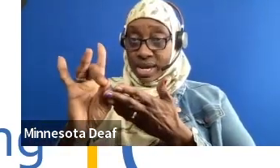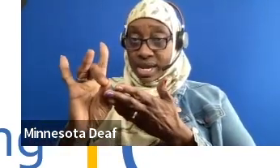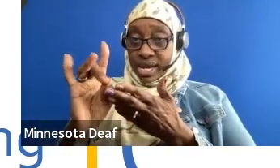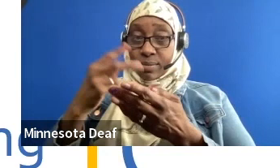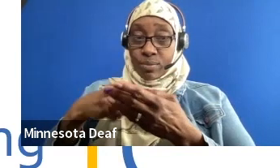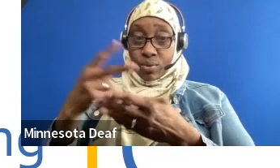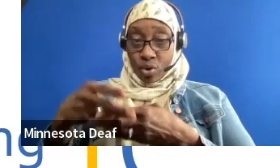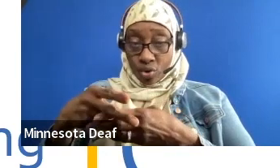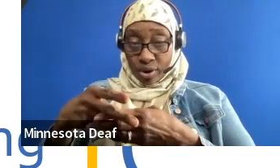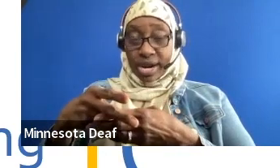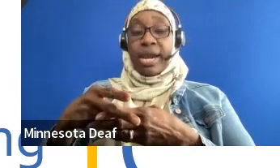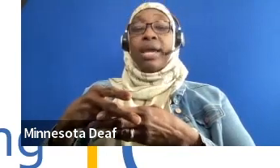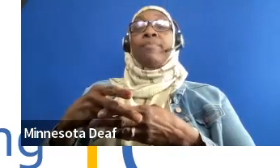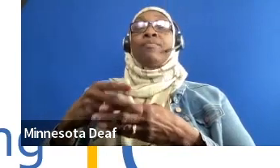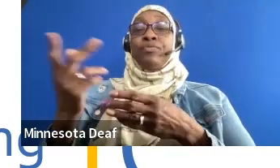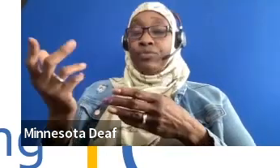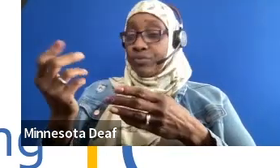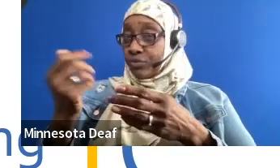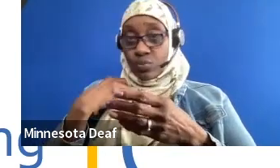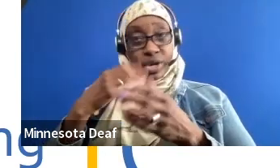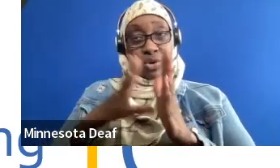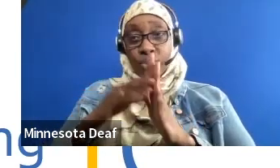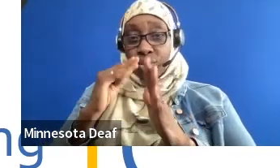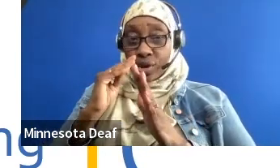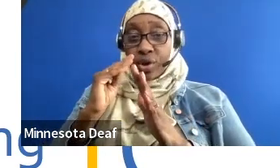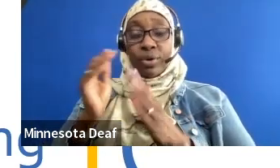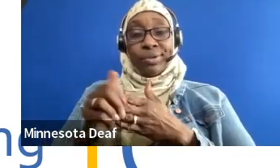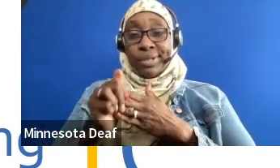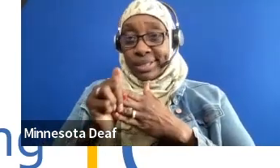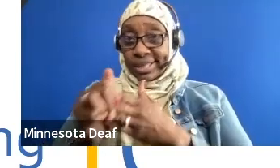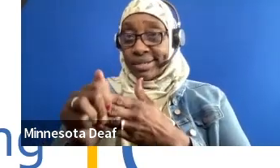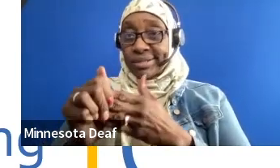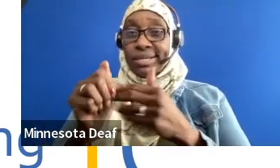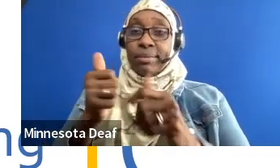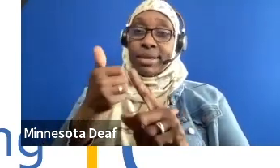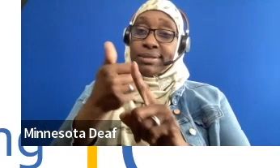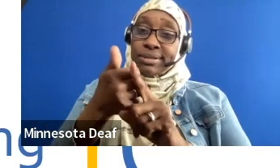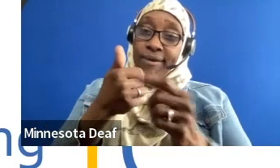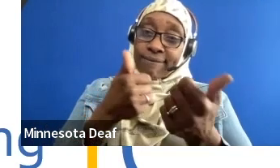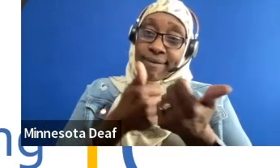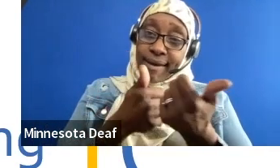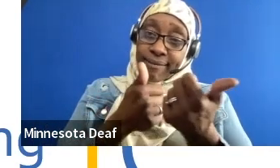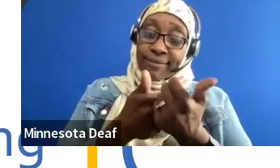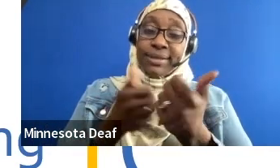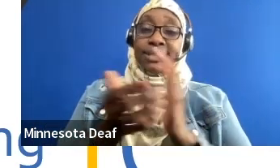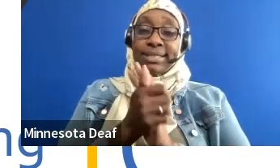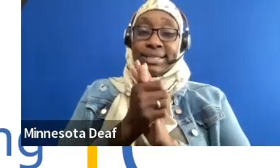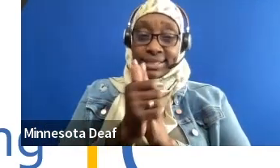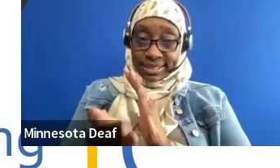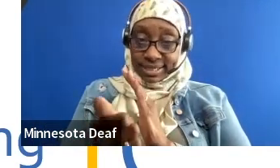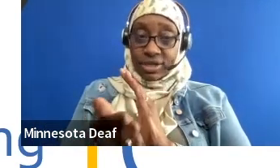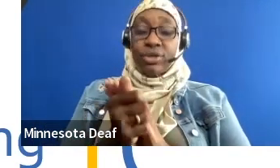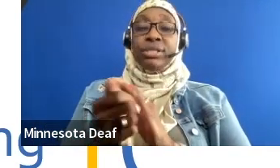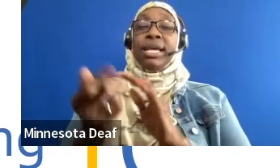career readiness, and self-advocacy skills. YLR has always been held virtually online. This is to, again, ensure accessibility,